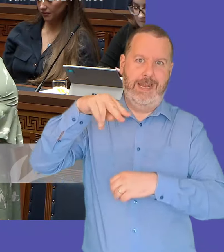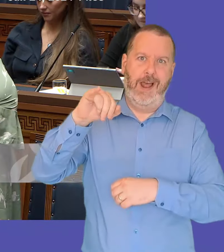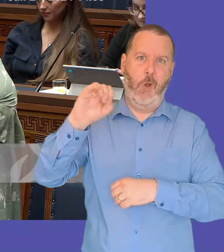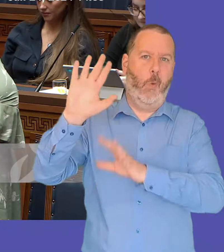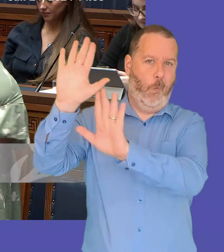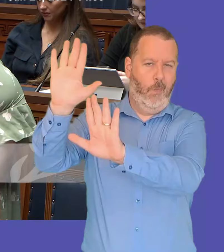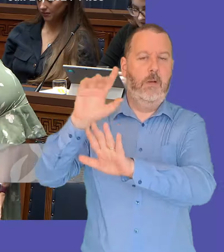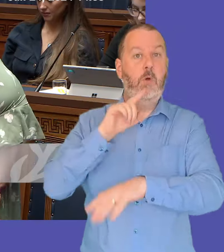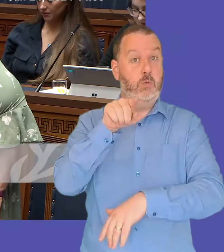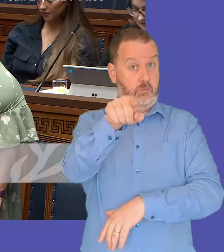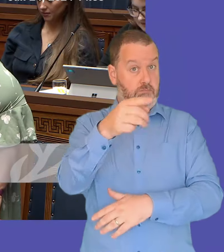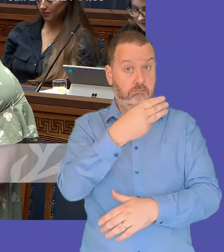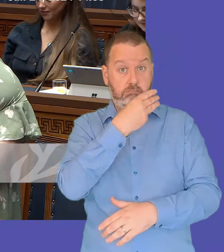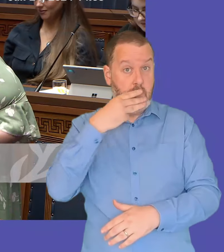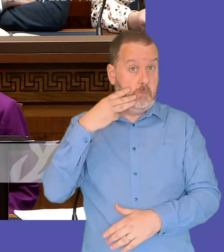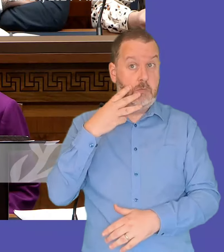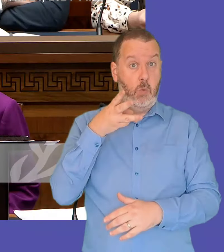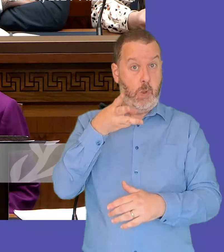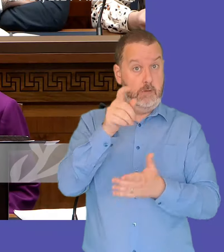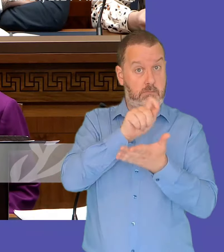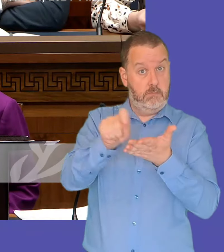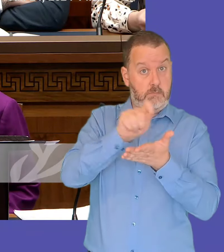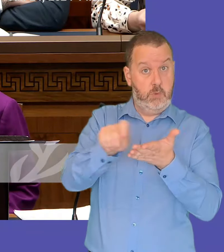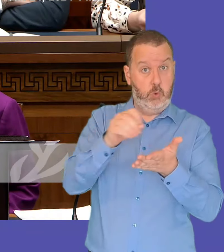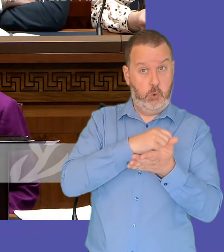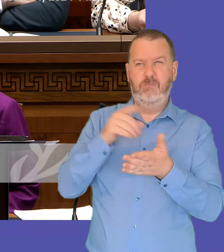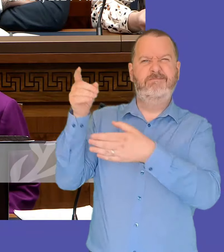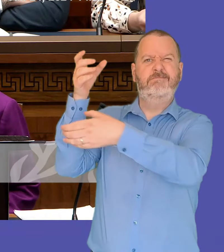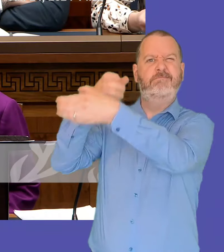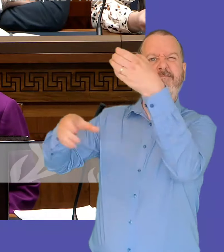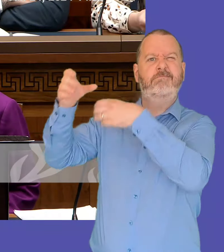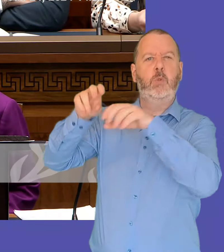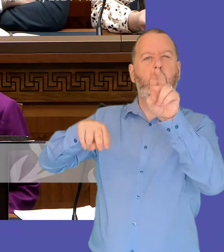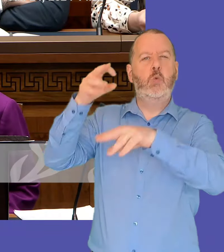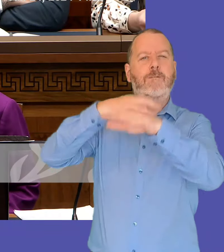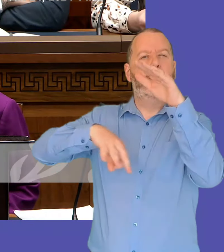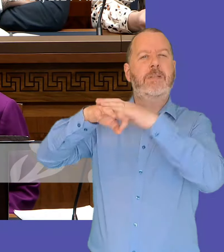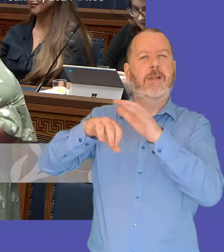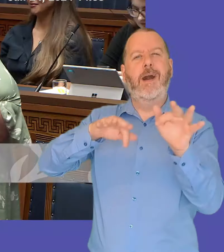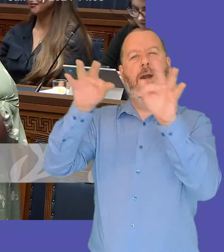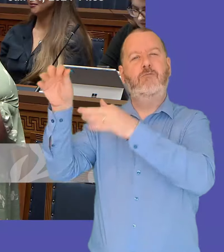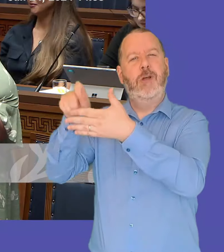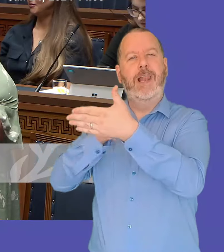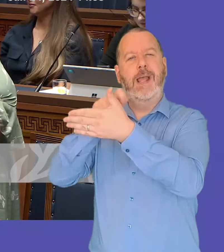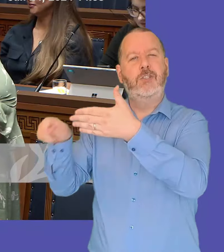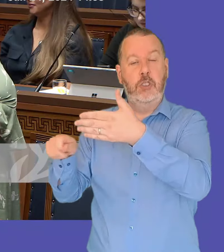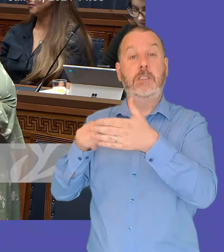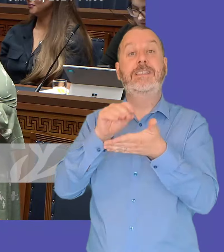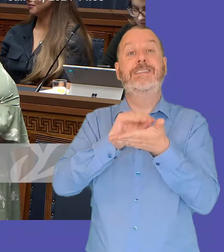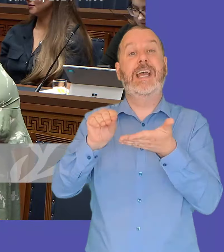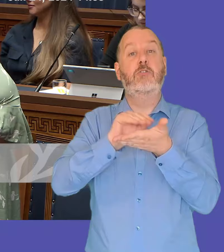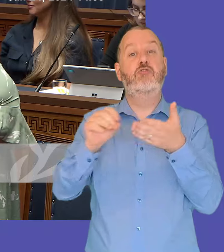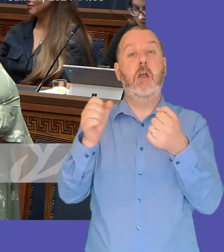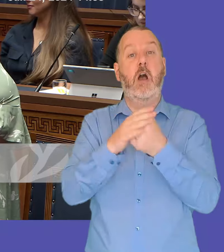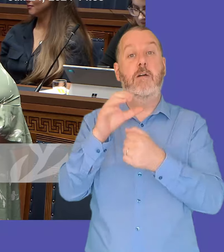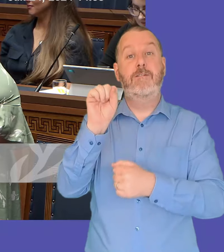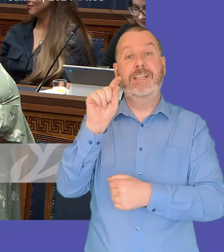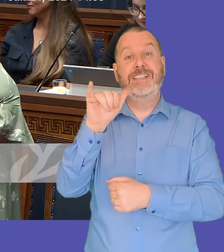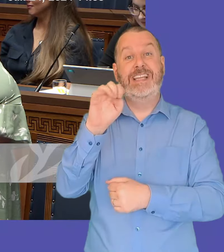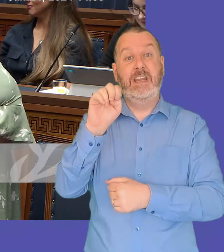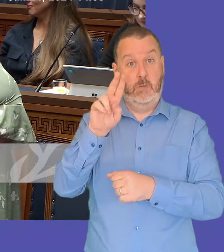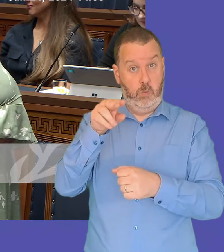to writing to whoever the new secretary of state is post 5th of july and to ask for the powers